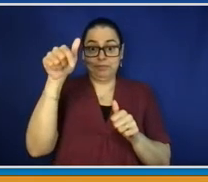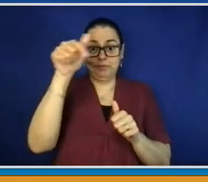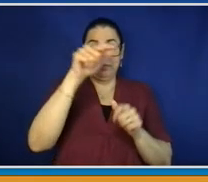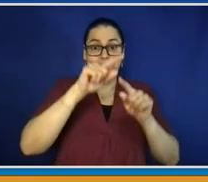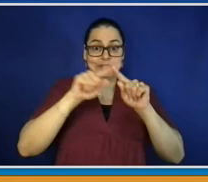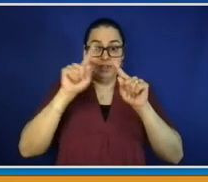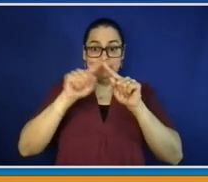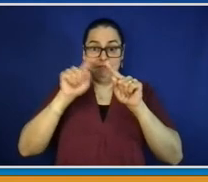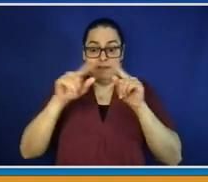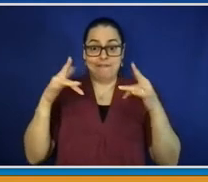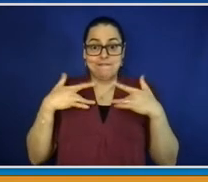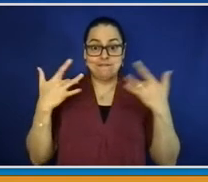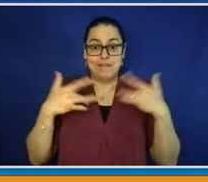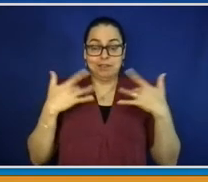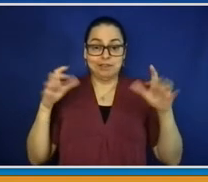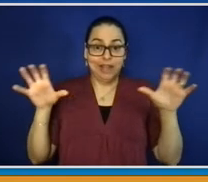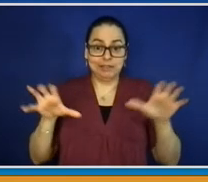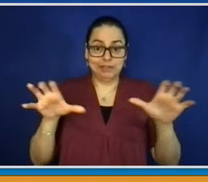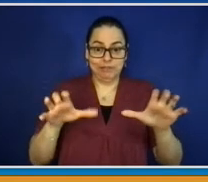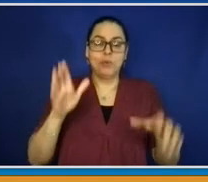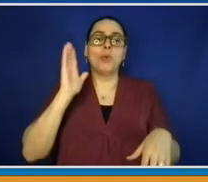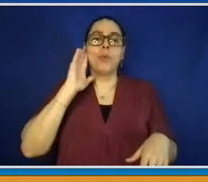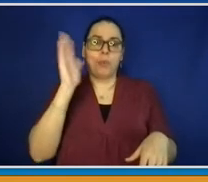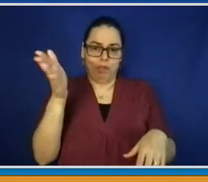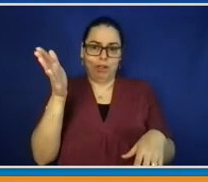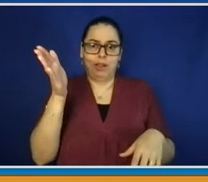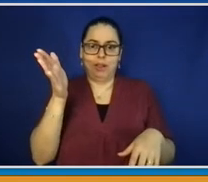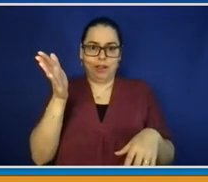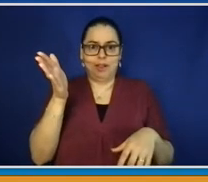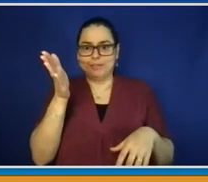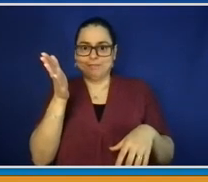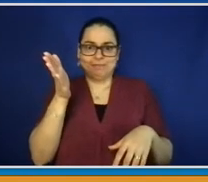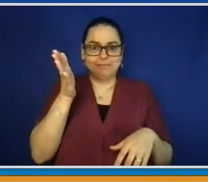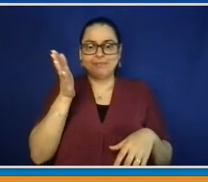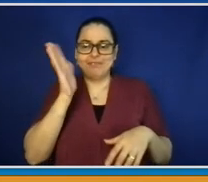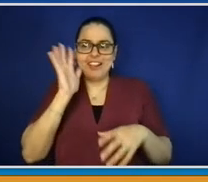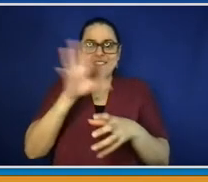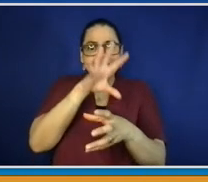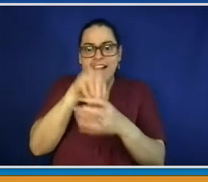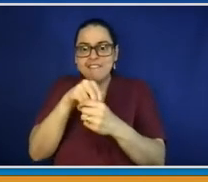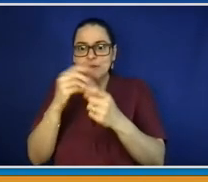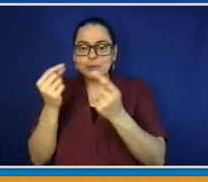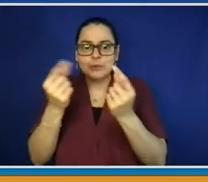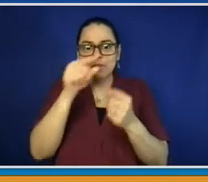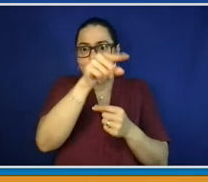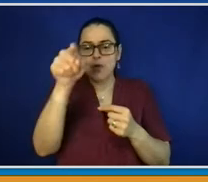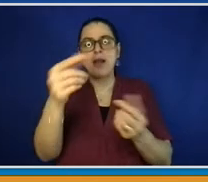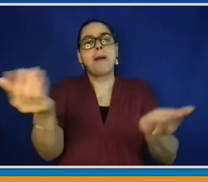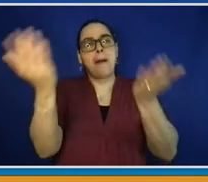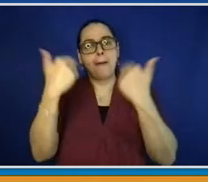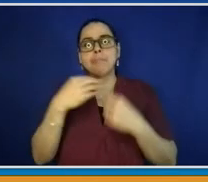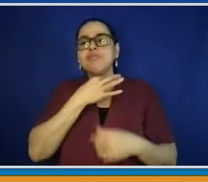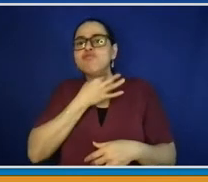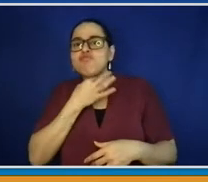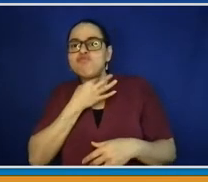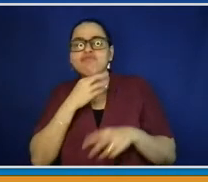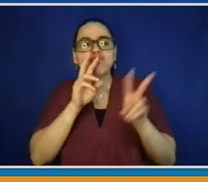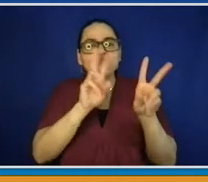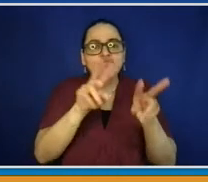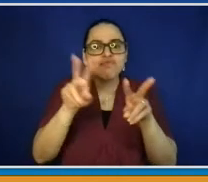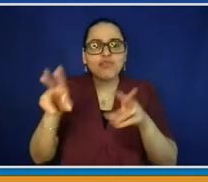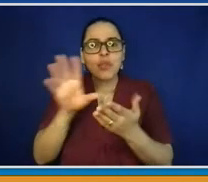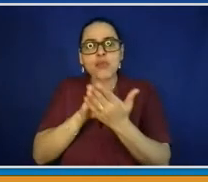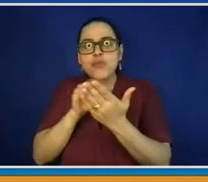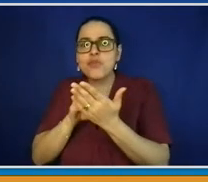visitors to explore Westchester. Available to each participating municipality will be a toolkit with detailed information,